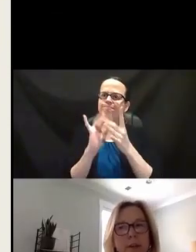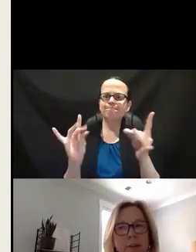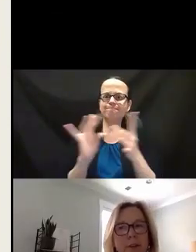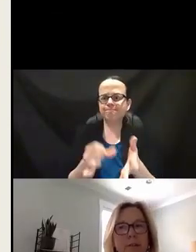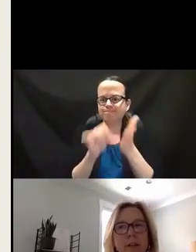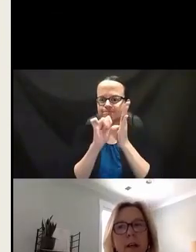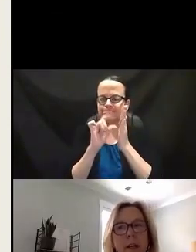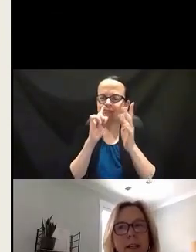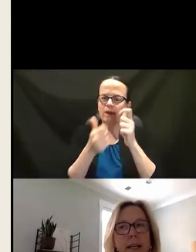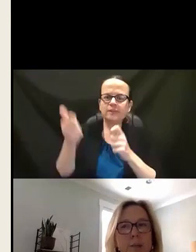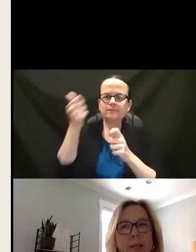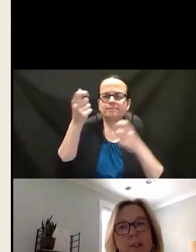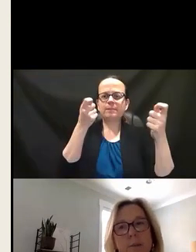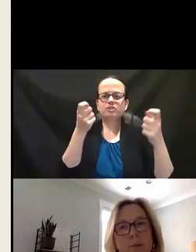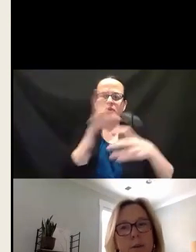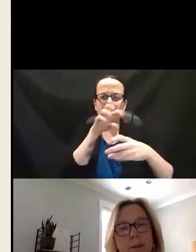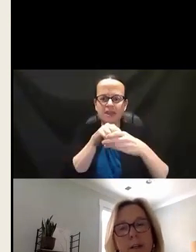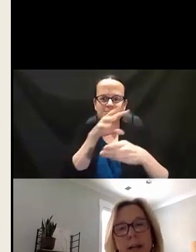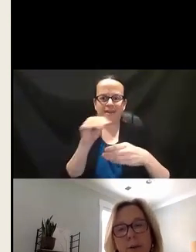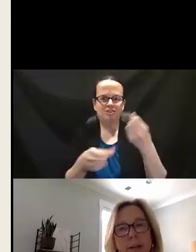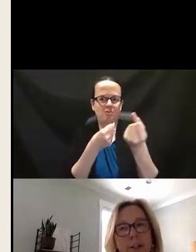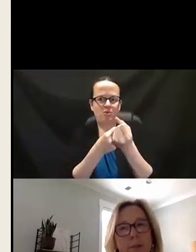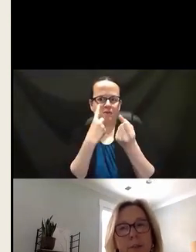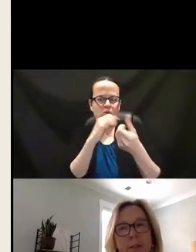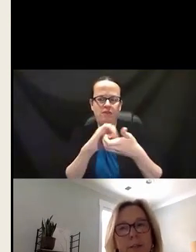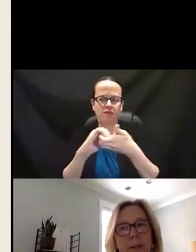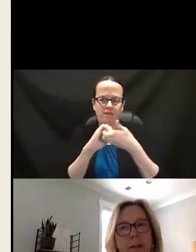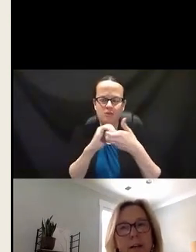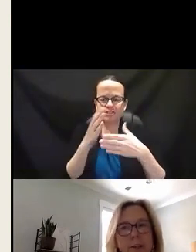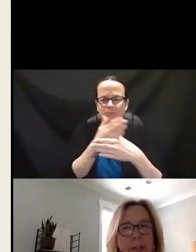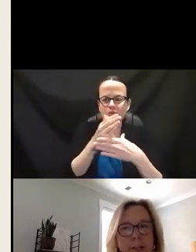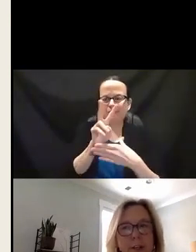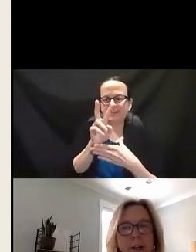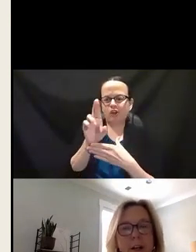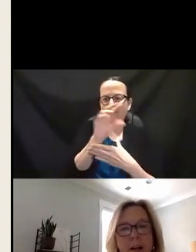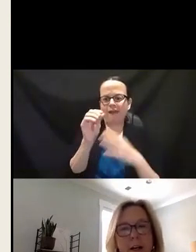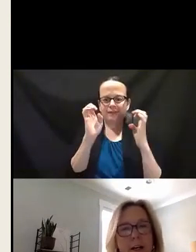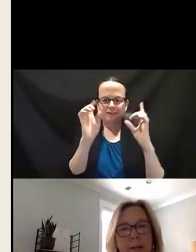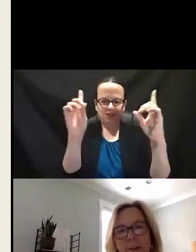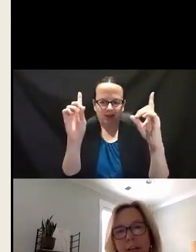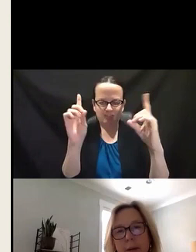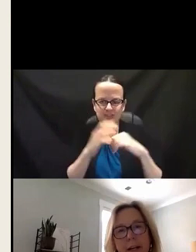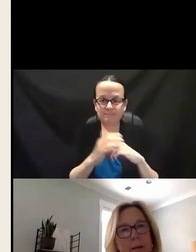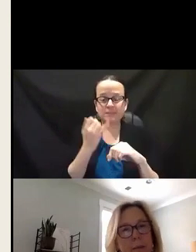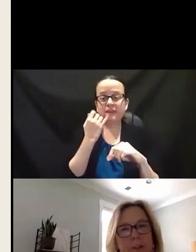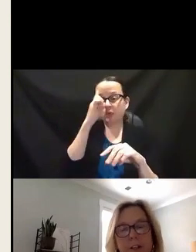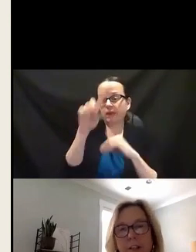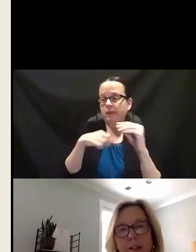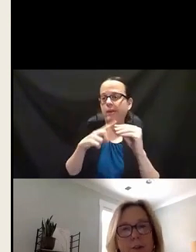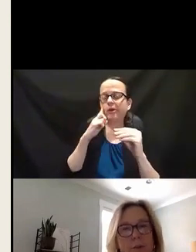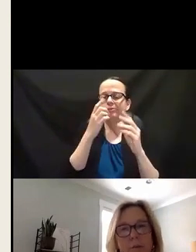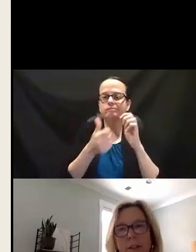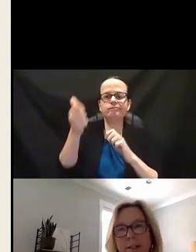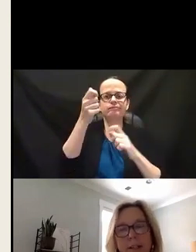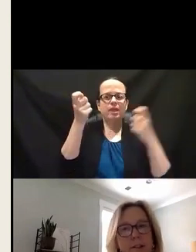having administrative engagement and support for the collaboration between VR and education. If you think about it, administration